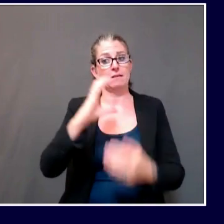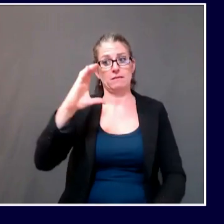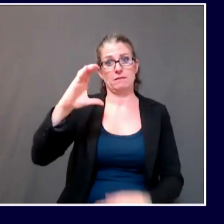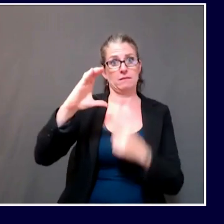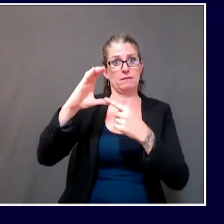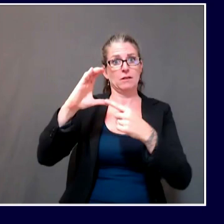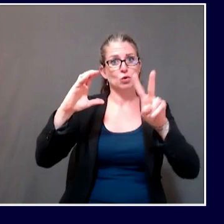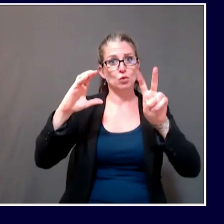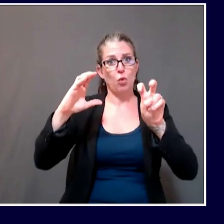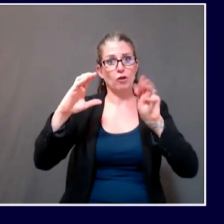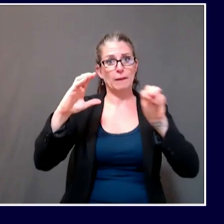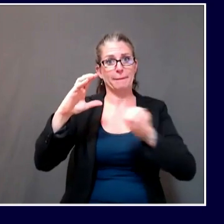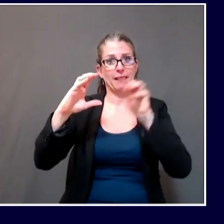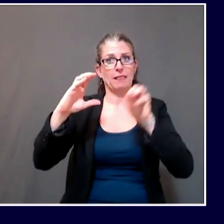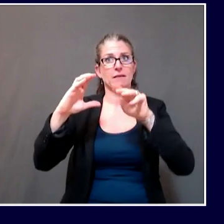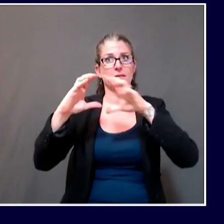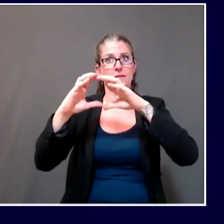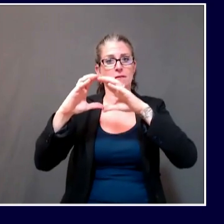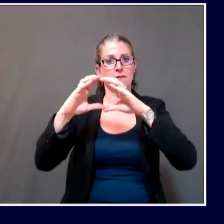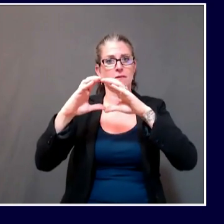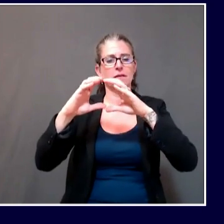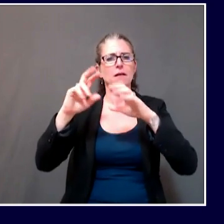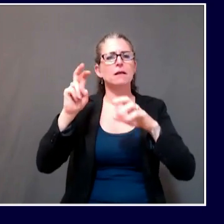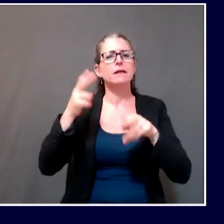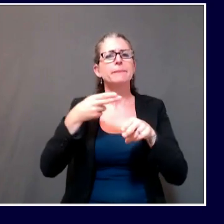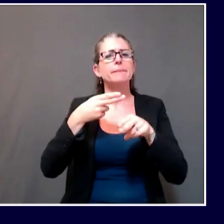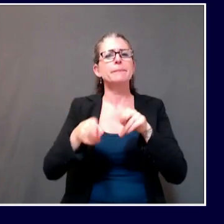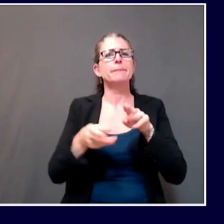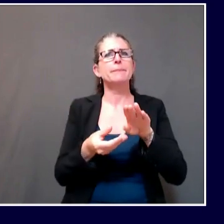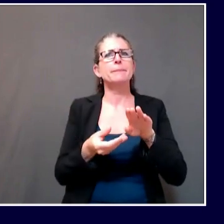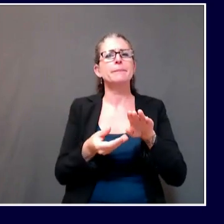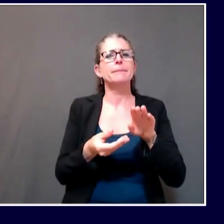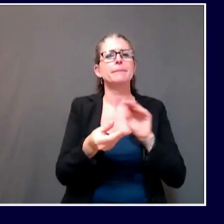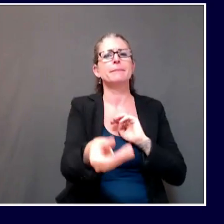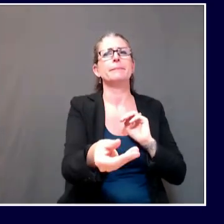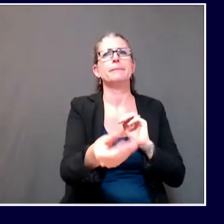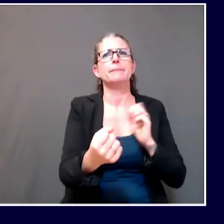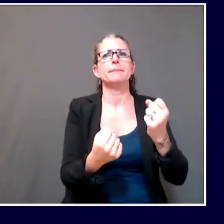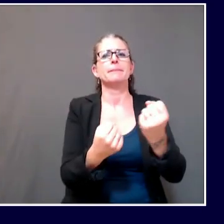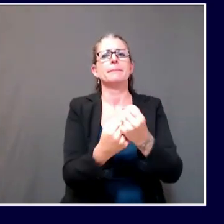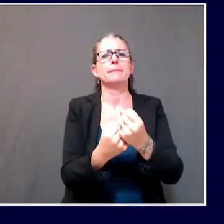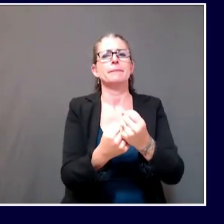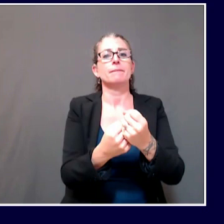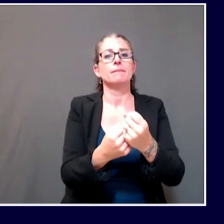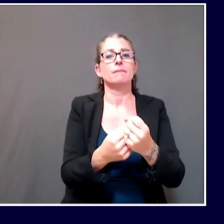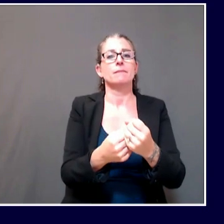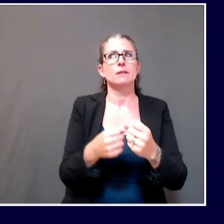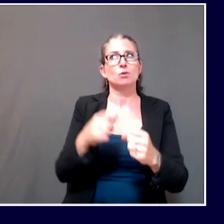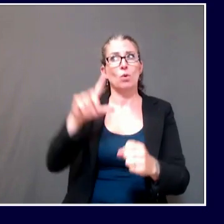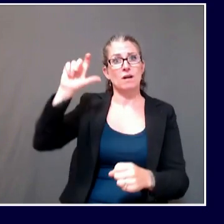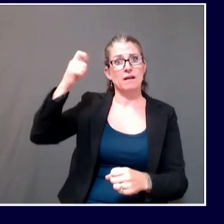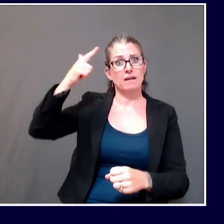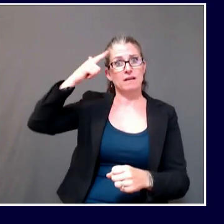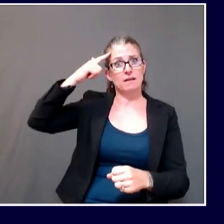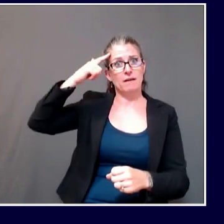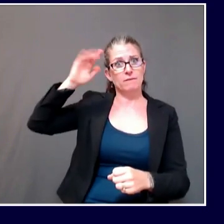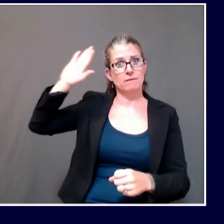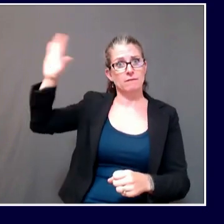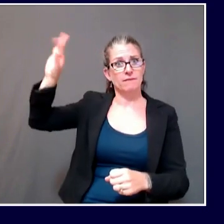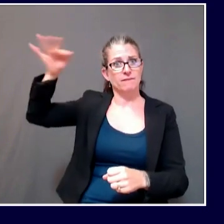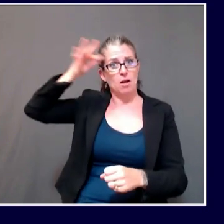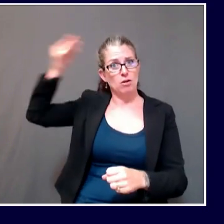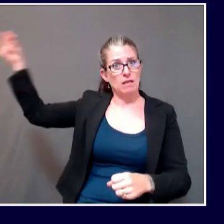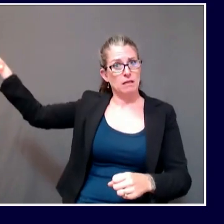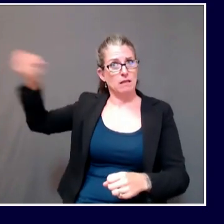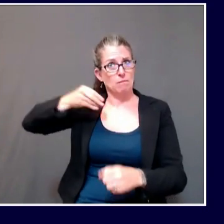and that there needs to be more funding. If you do another round later in the fall, would there